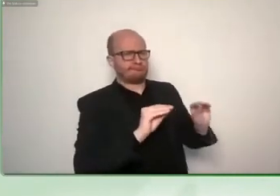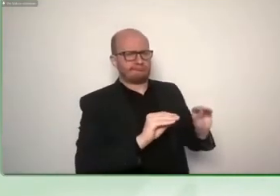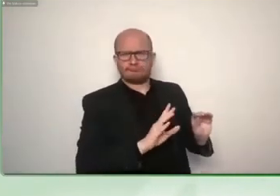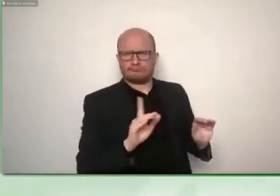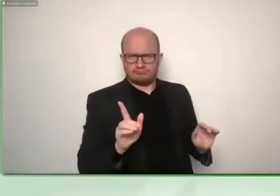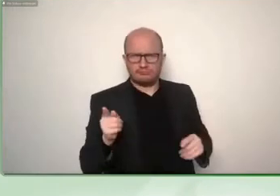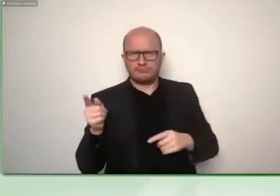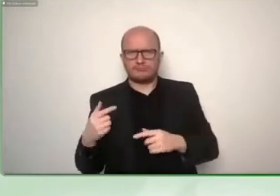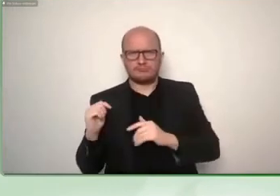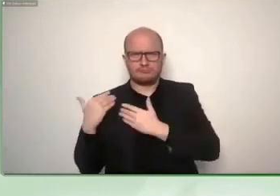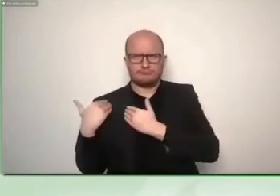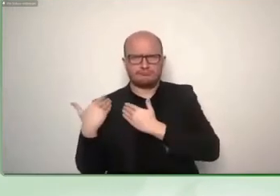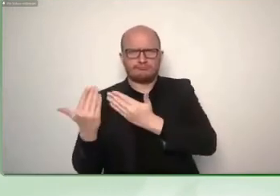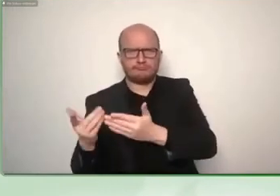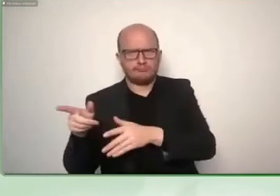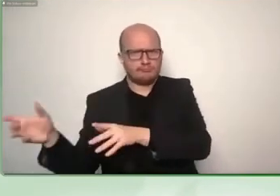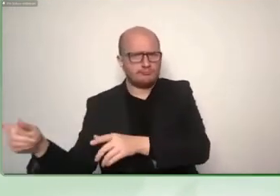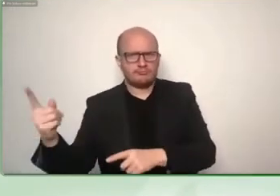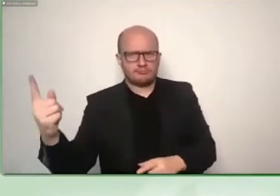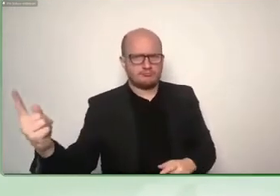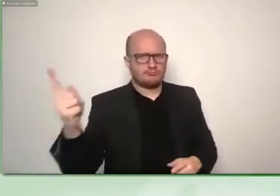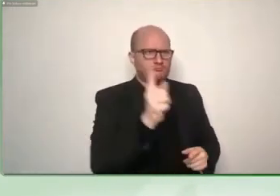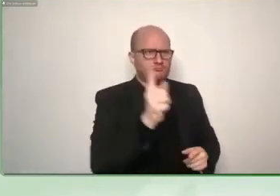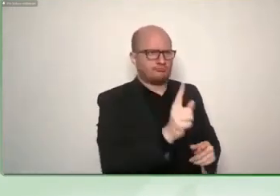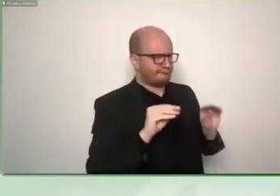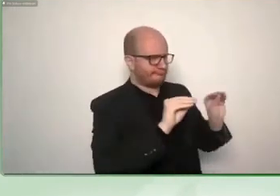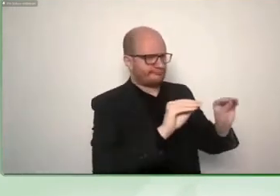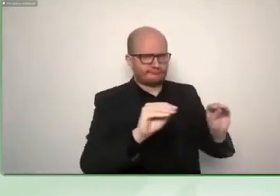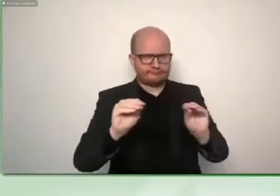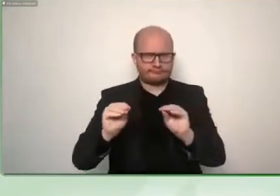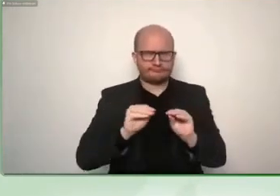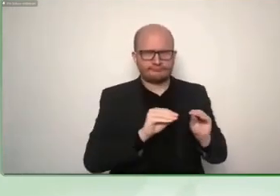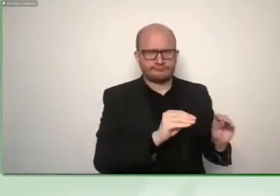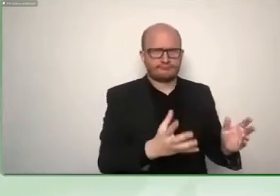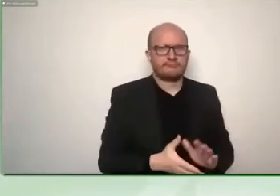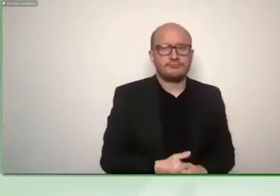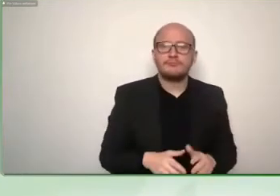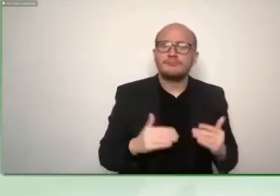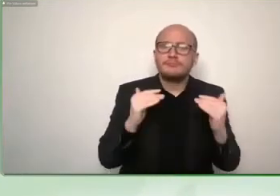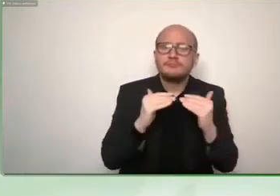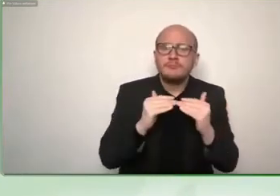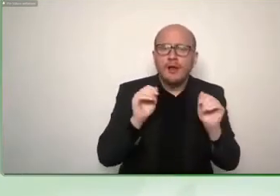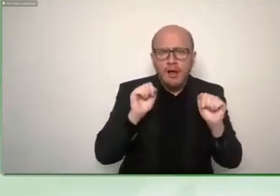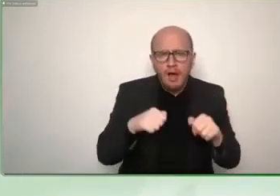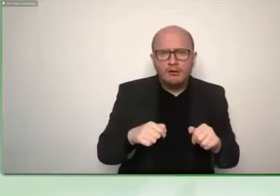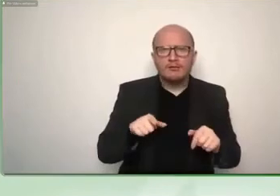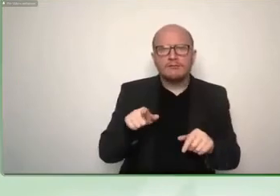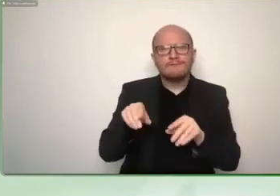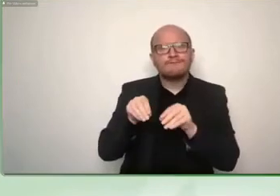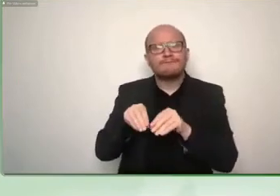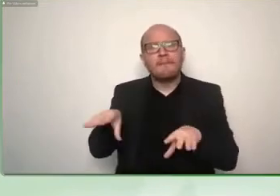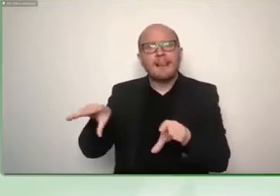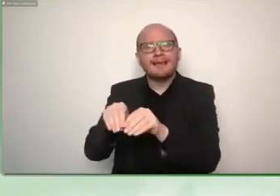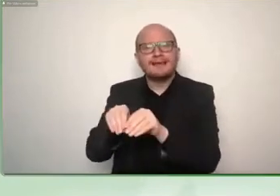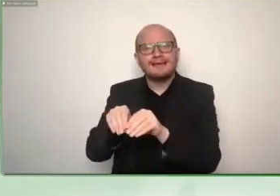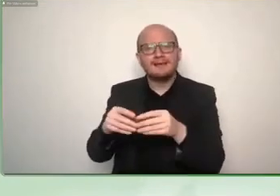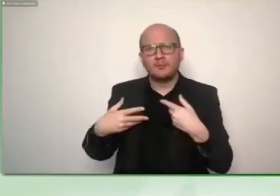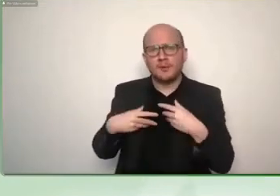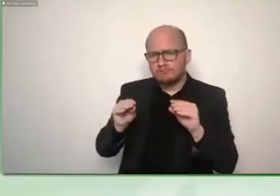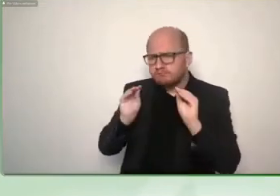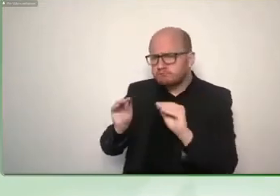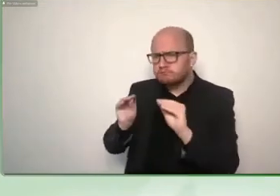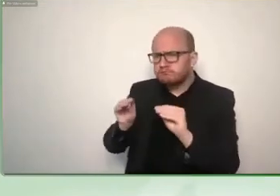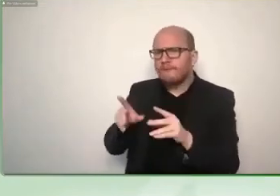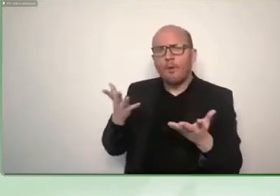see how the different members um take it and they can cope you mentioned one